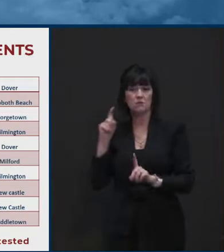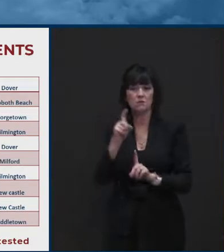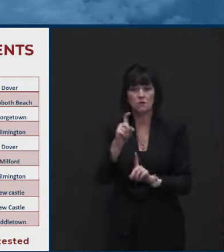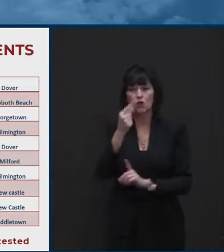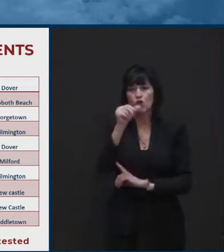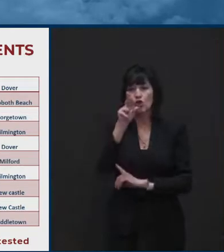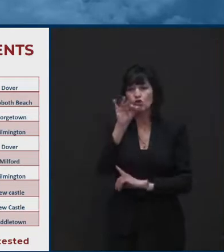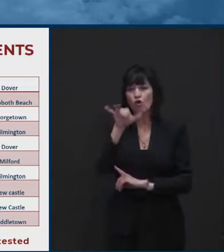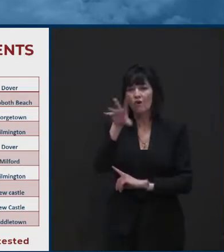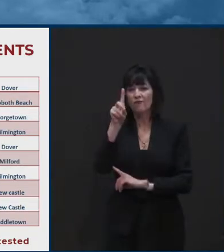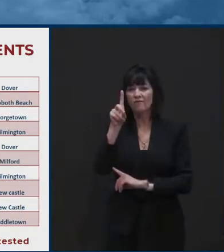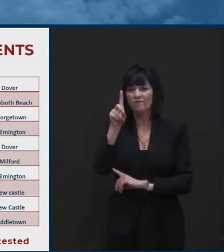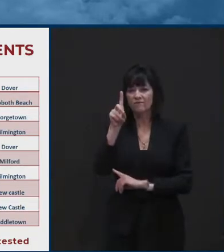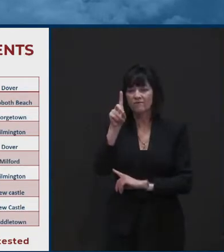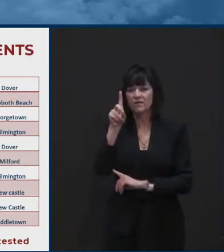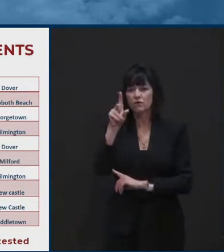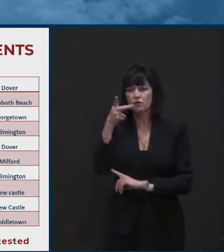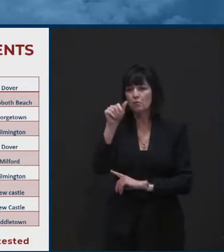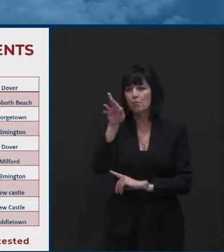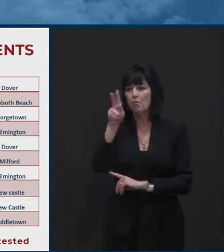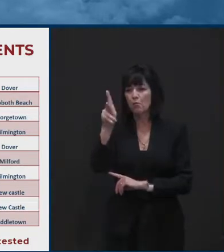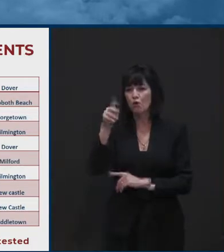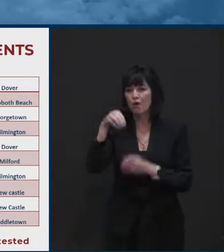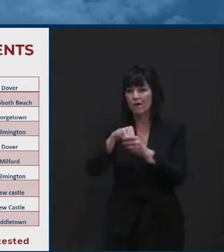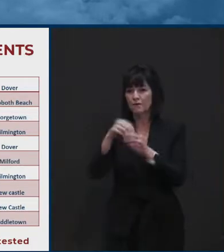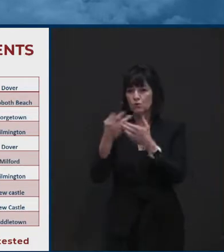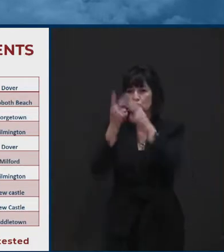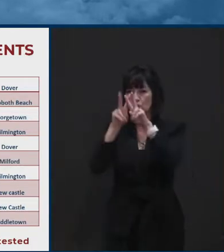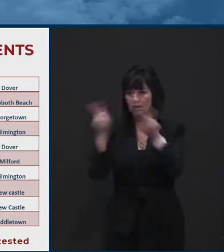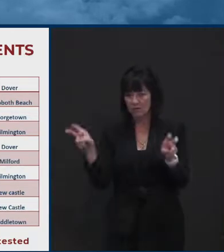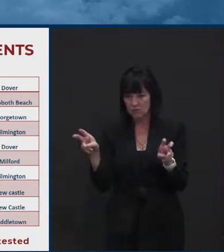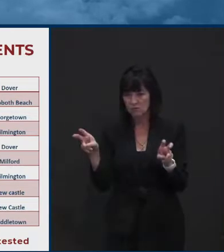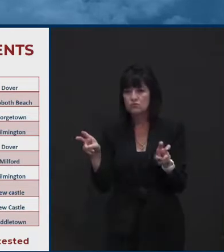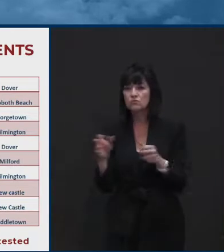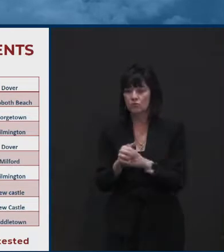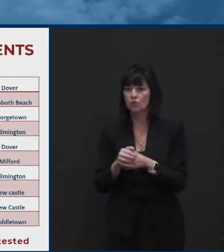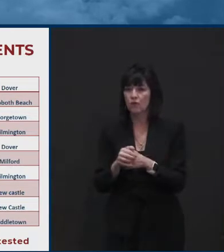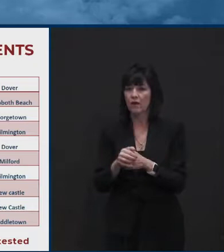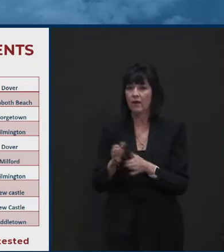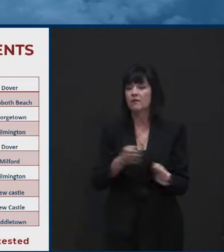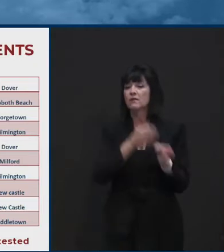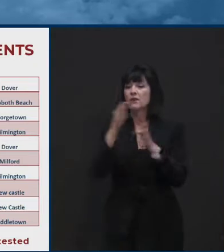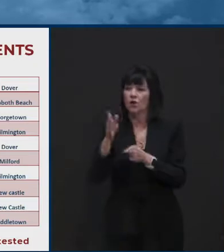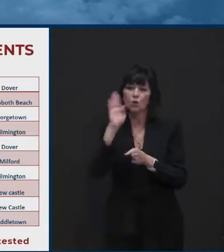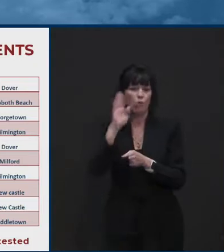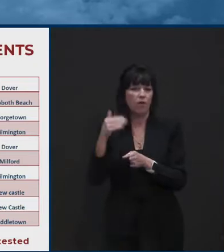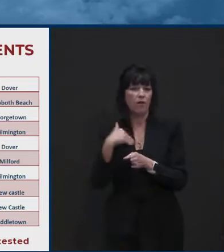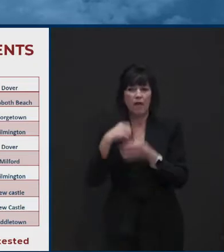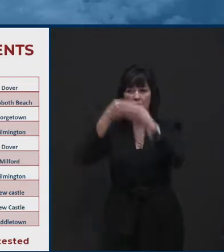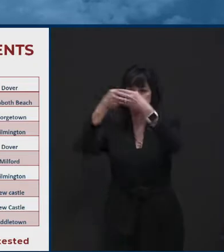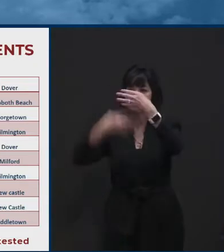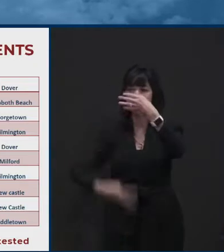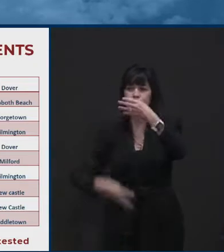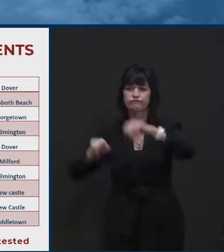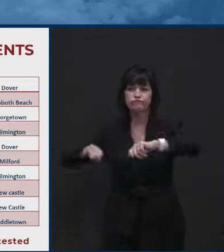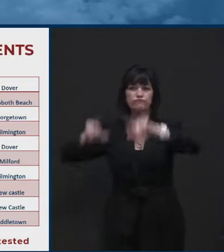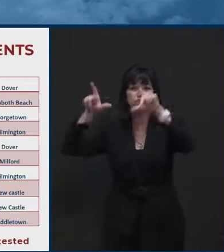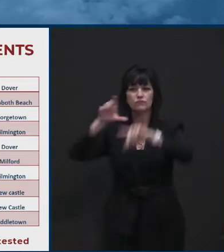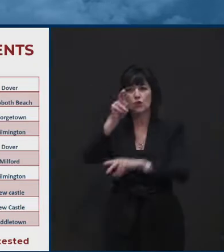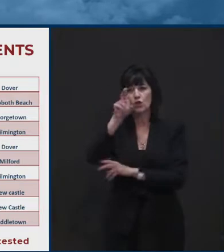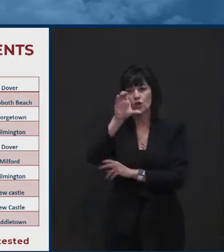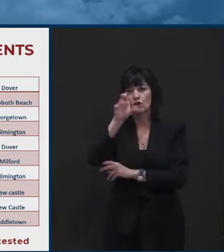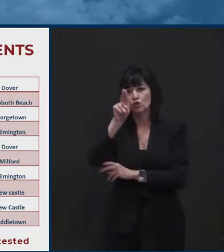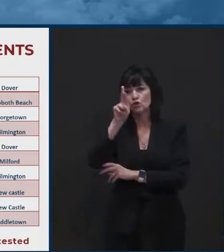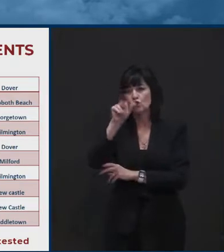and one other that will be, uh, all up on the Curative site tomorrow to sign up to. So even though next week's going to be